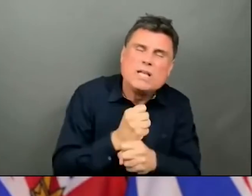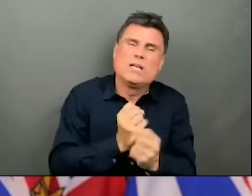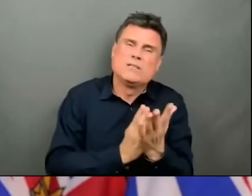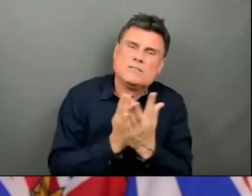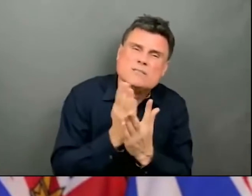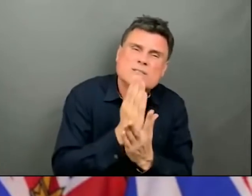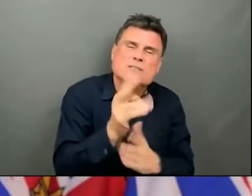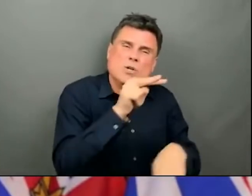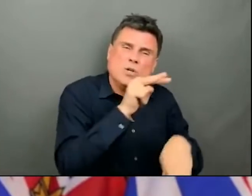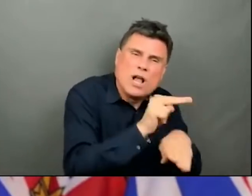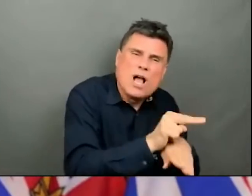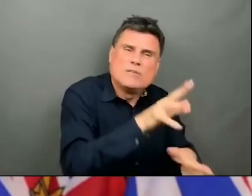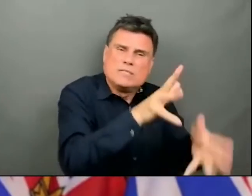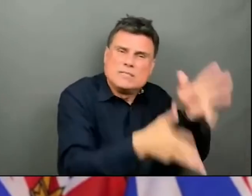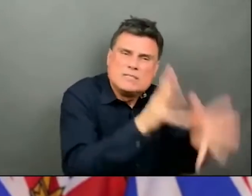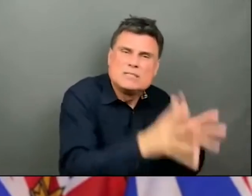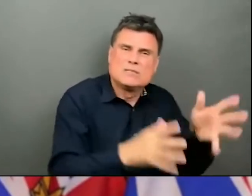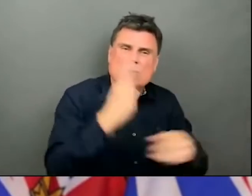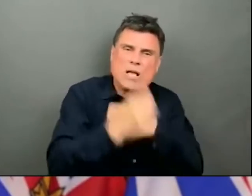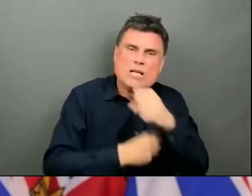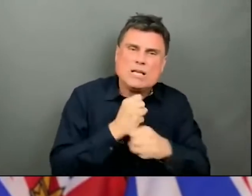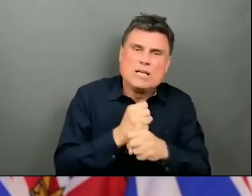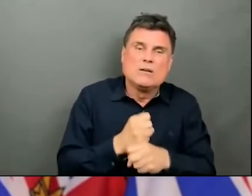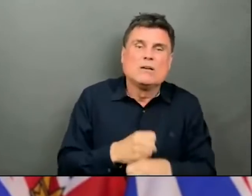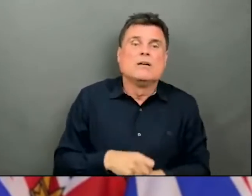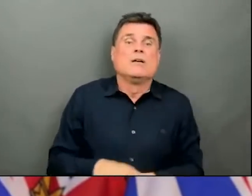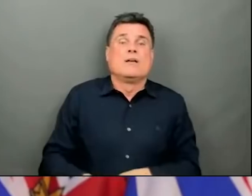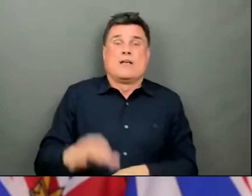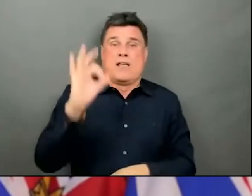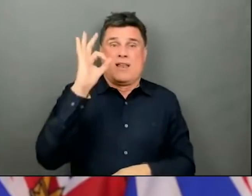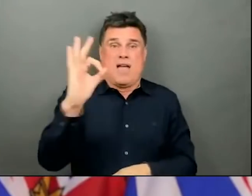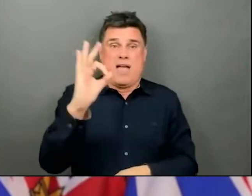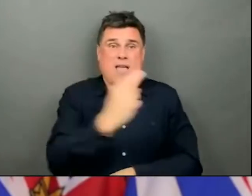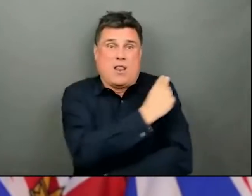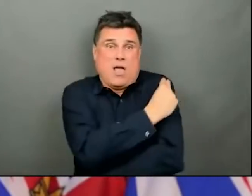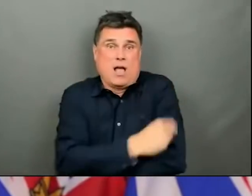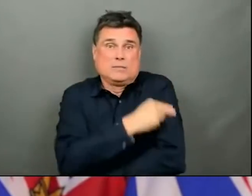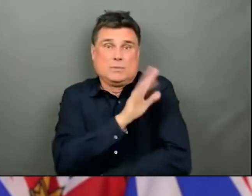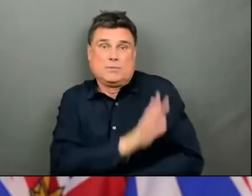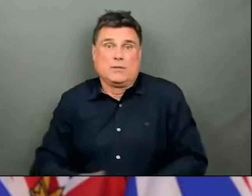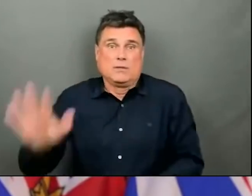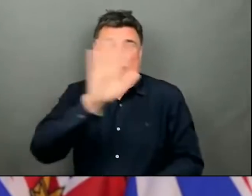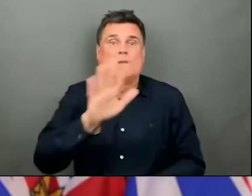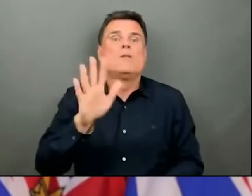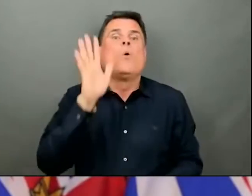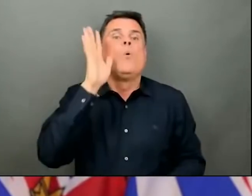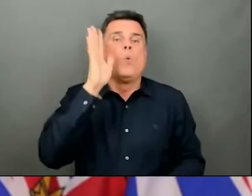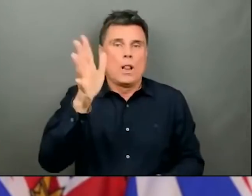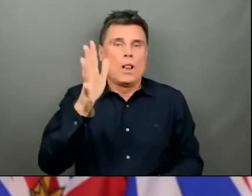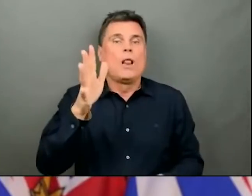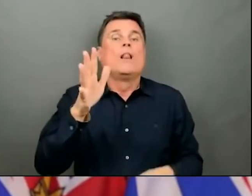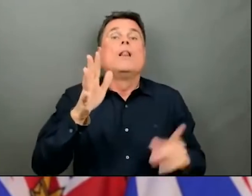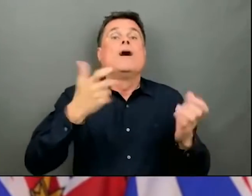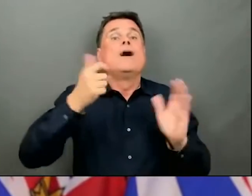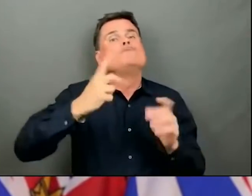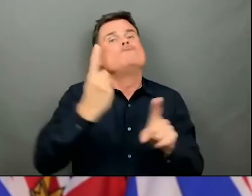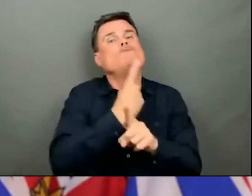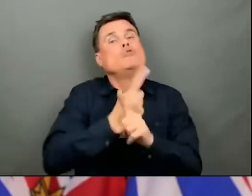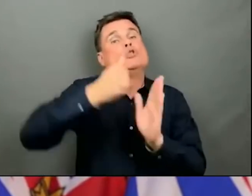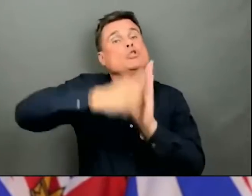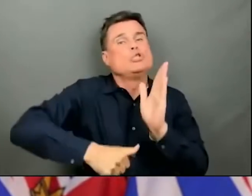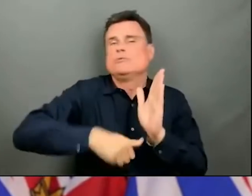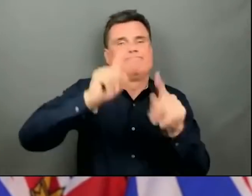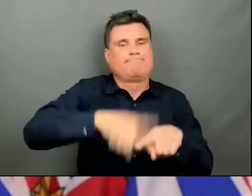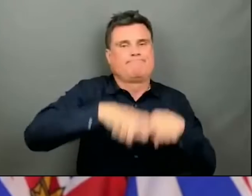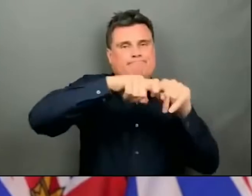will move to urgent and emergent surgeries only. This is to ensure that they have the critical care staff available